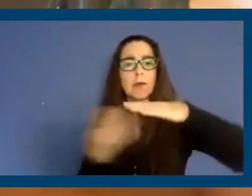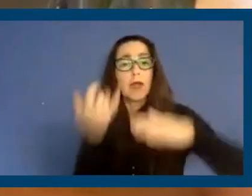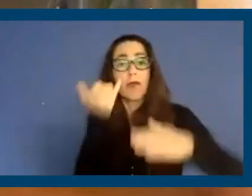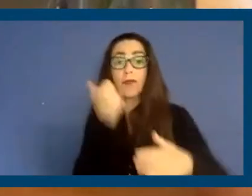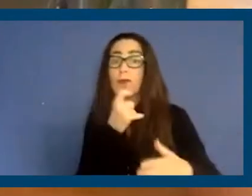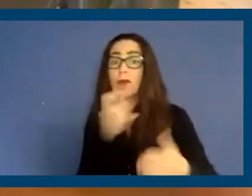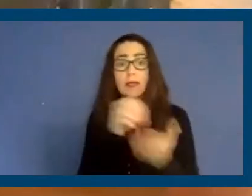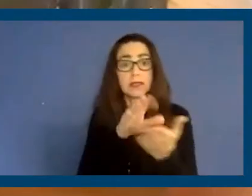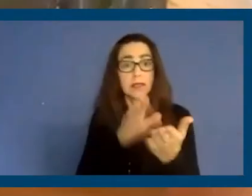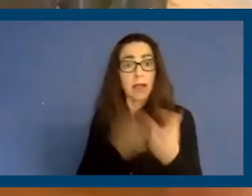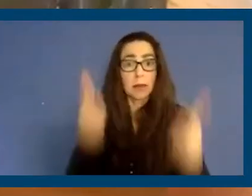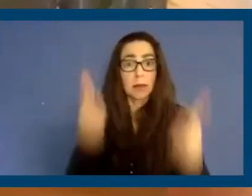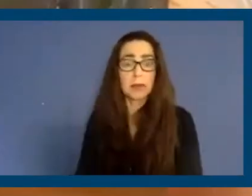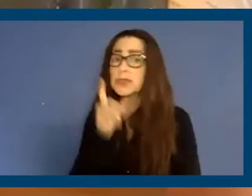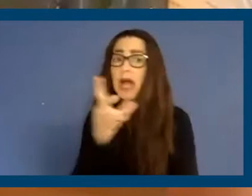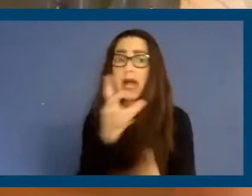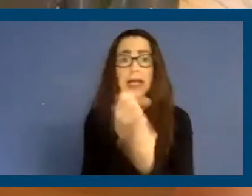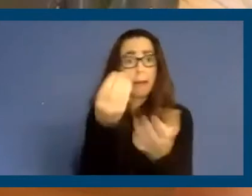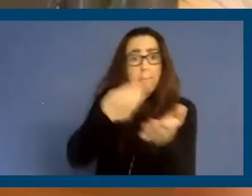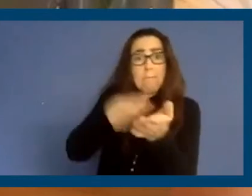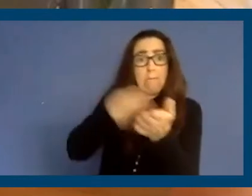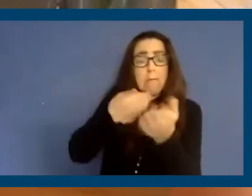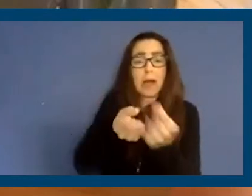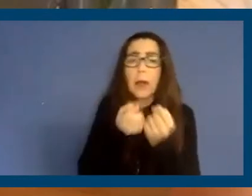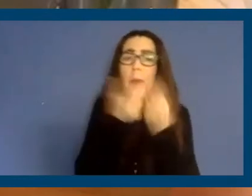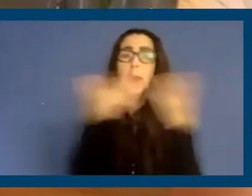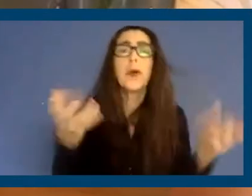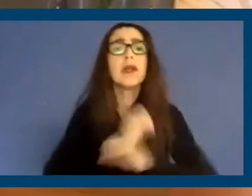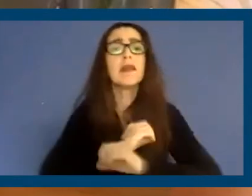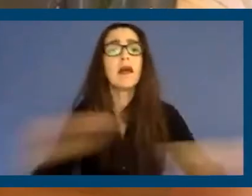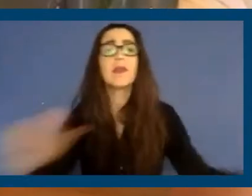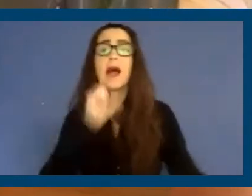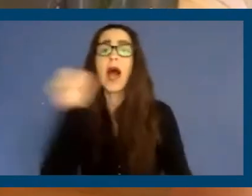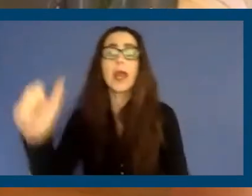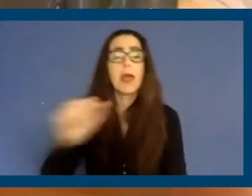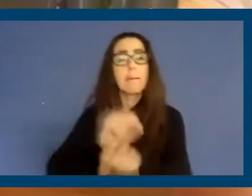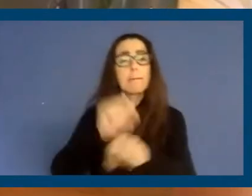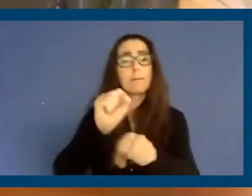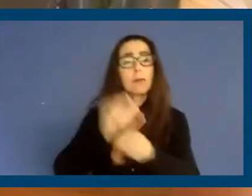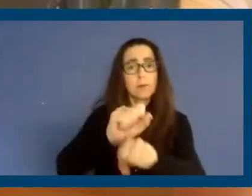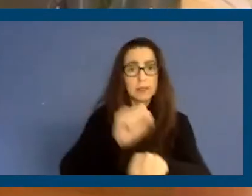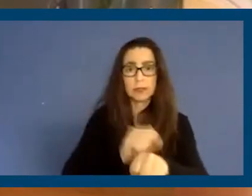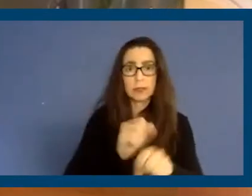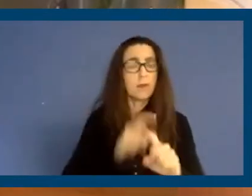by the way, you're not receiving any unemployment dollars. You're not receiving any dollars from the federal government, whether it's